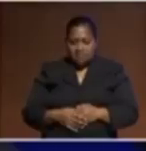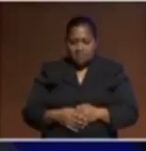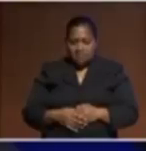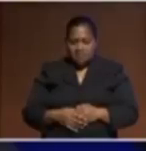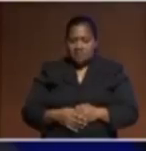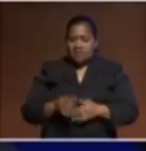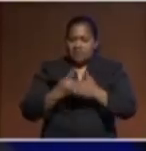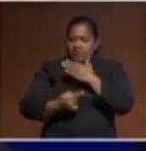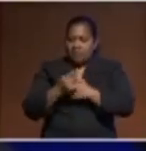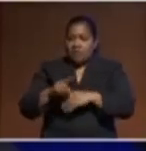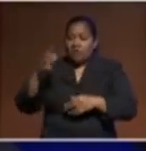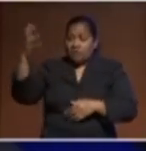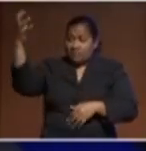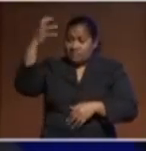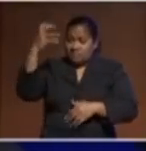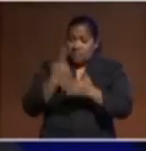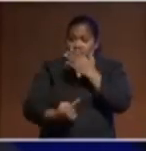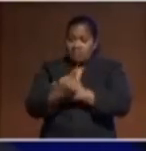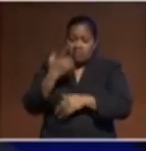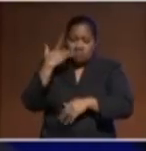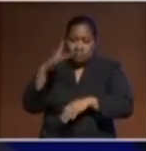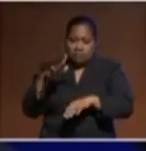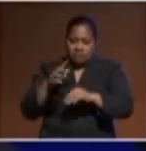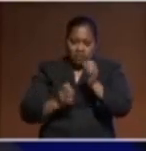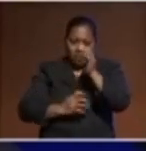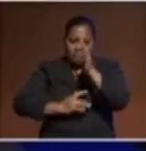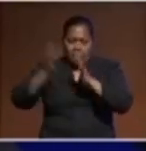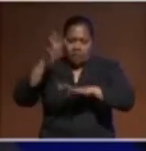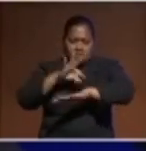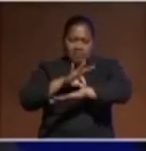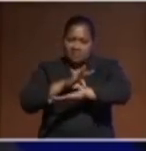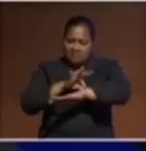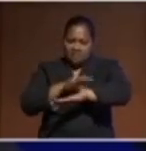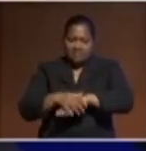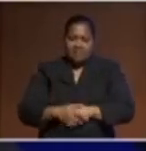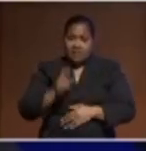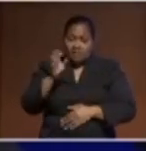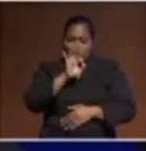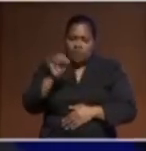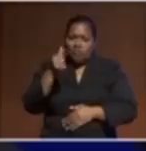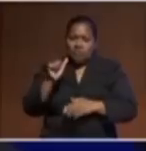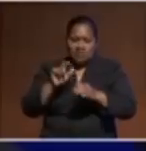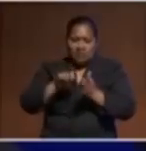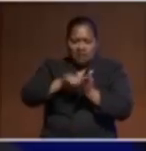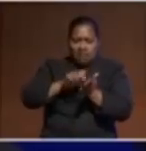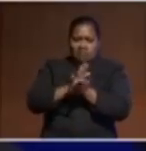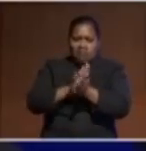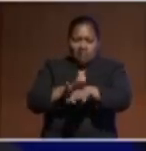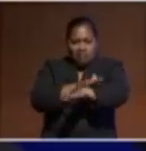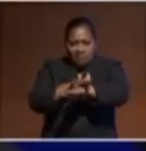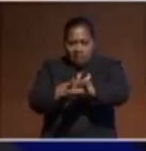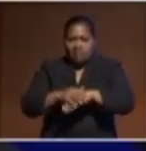sunscreen is because we lost our ozone layer, because the world was using chlorofluorocarbons. And that was causing